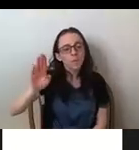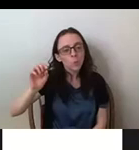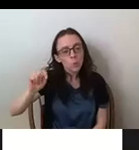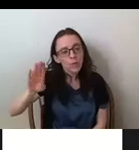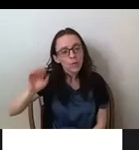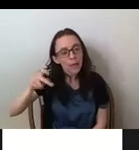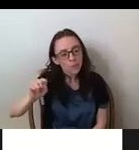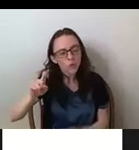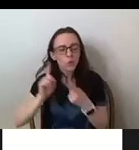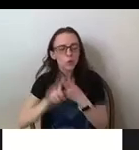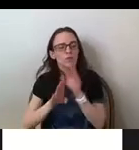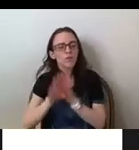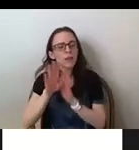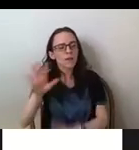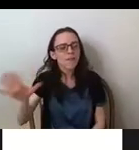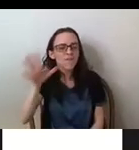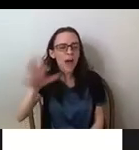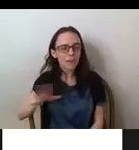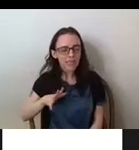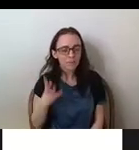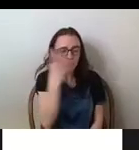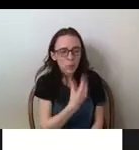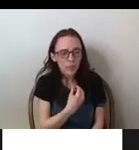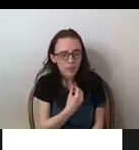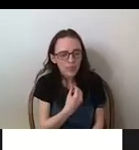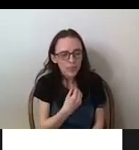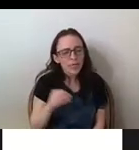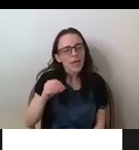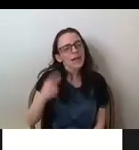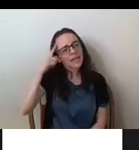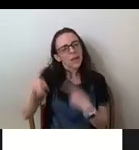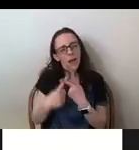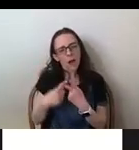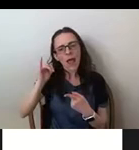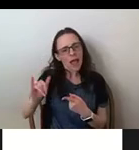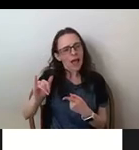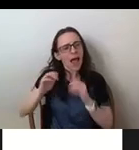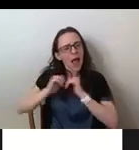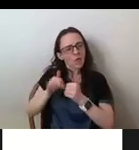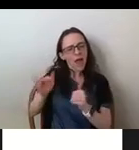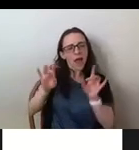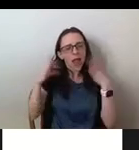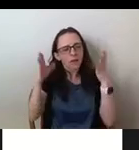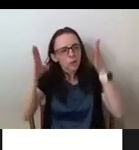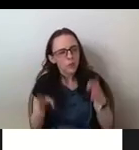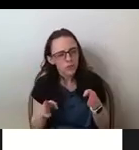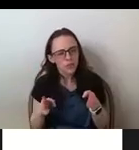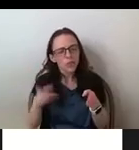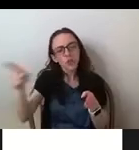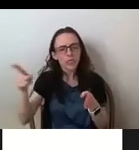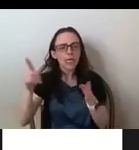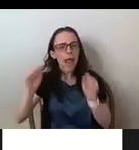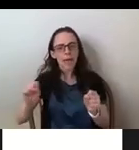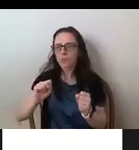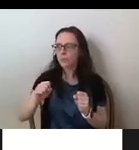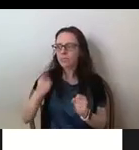And there's something to be said about how a lighter-skinned woman evokes this idea of true femininity and how she is legitimate in giving these lectures to other